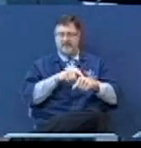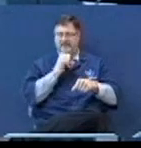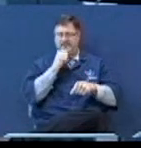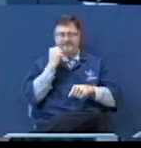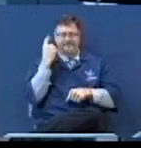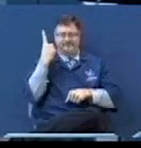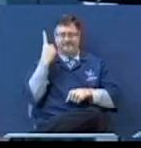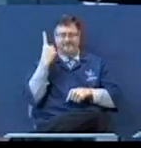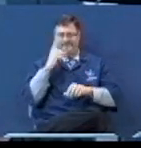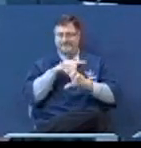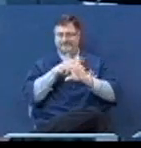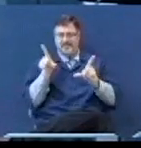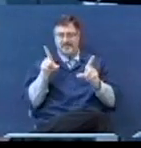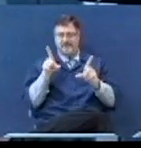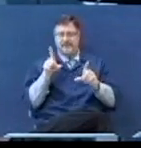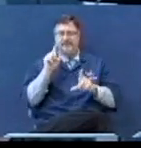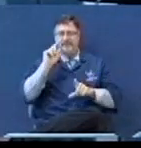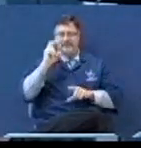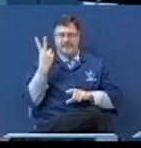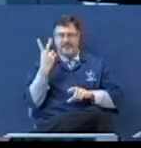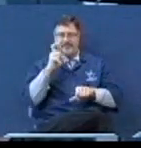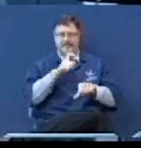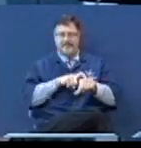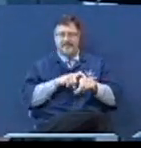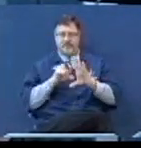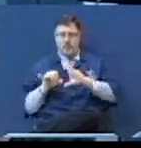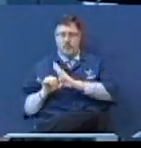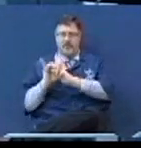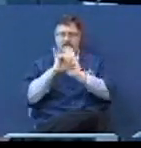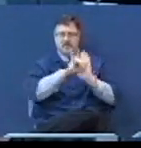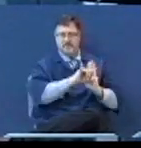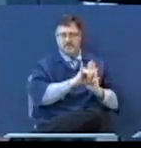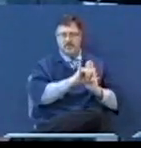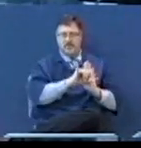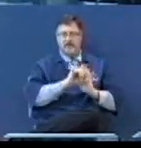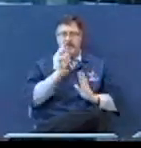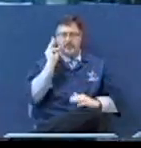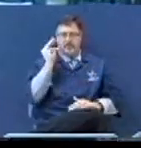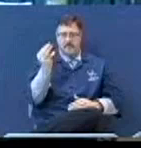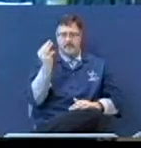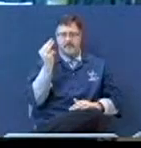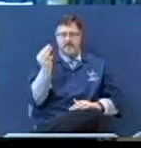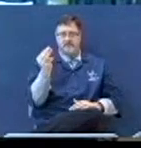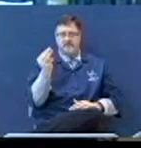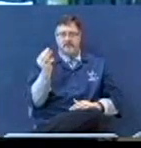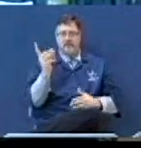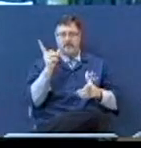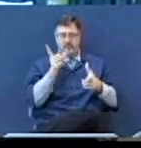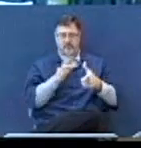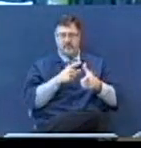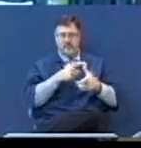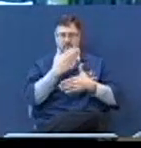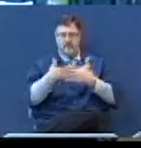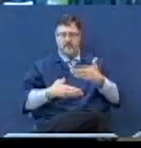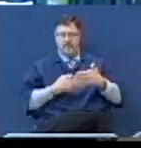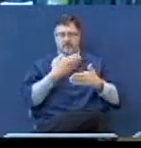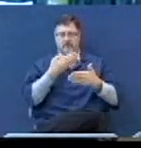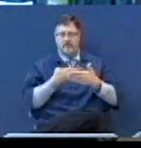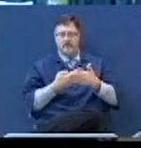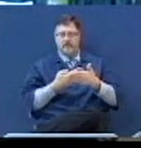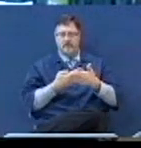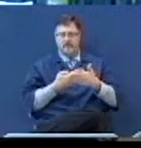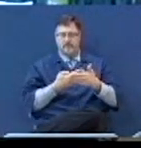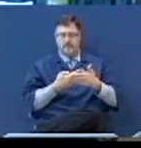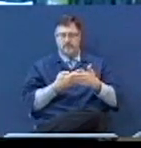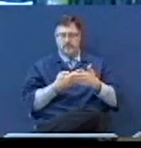but it hit me this time. And I want to illustrate the message this morning. First of all, by what I've